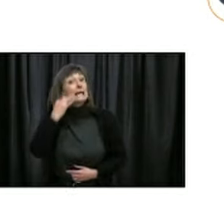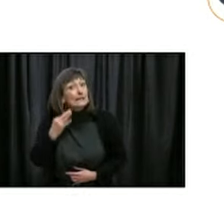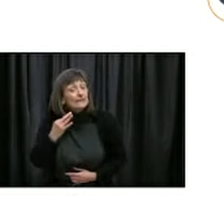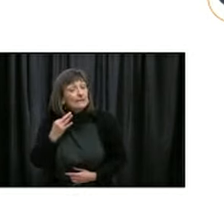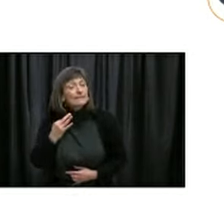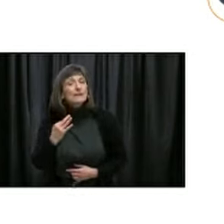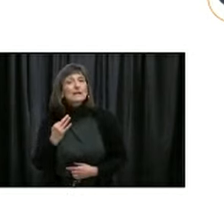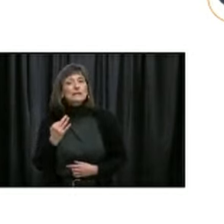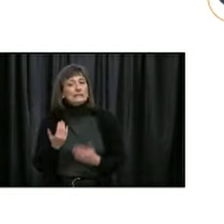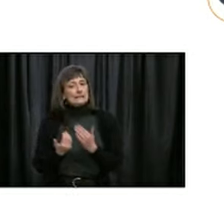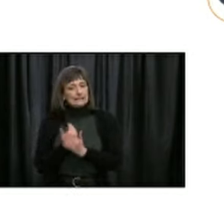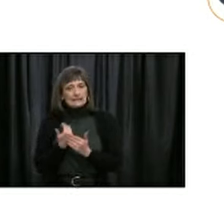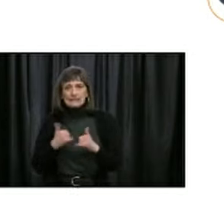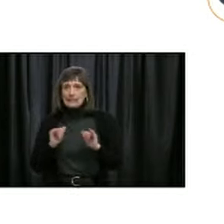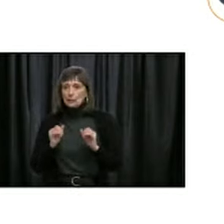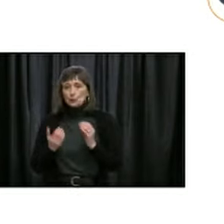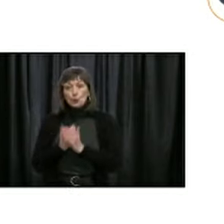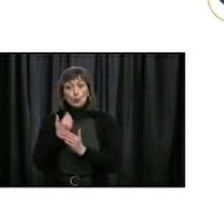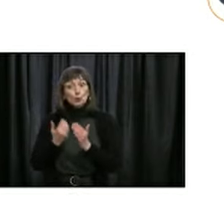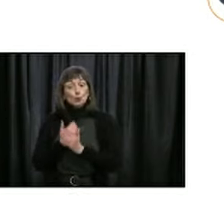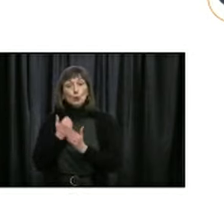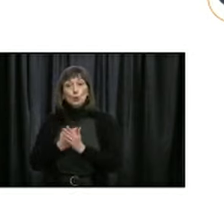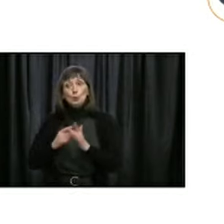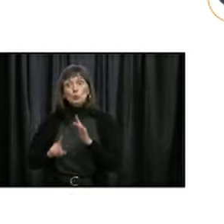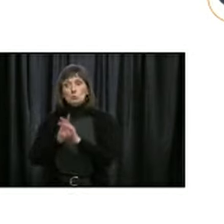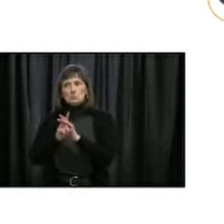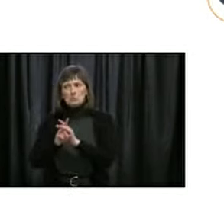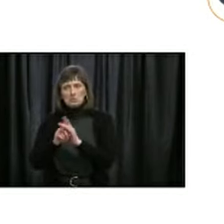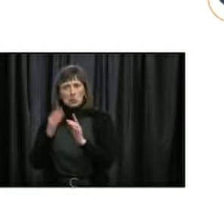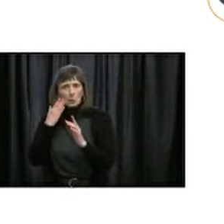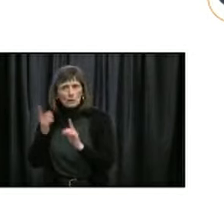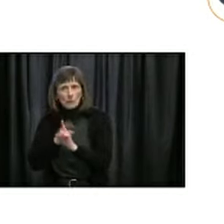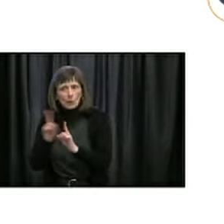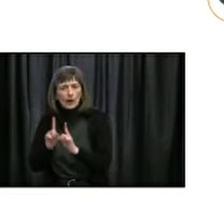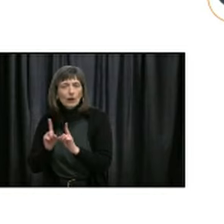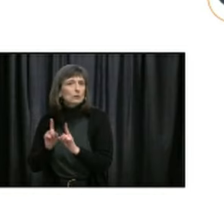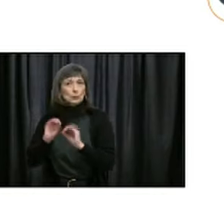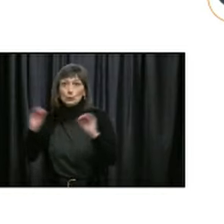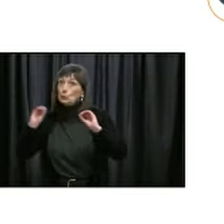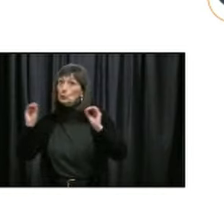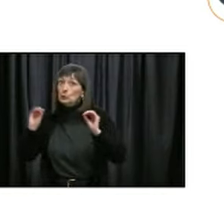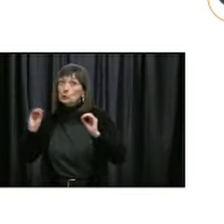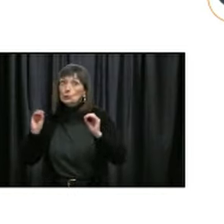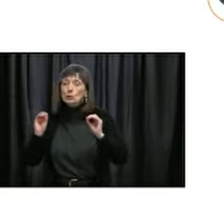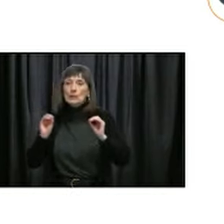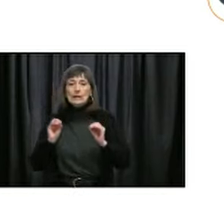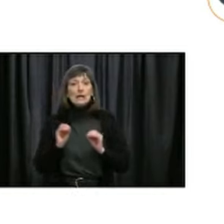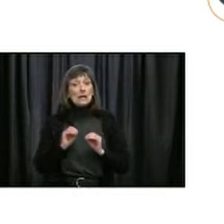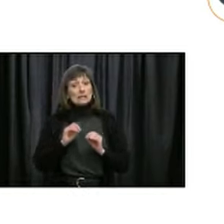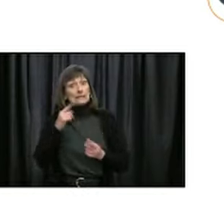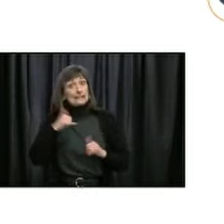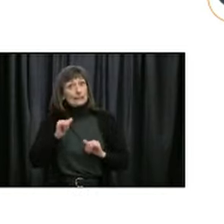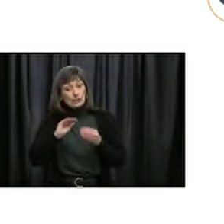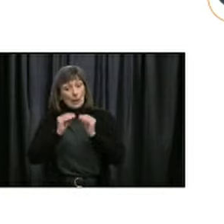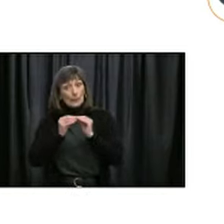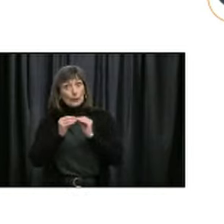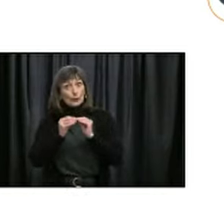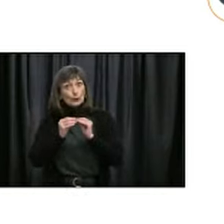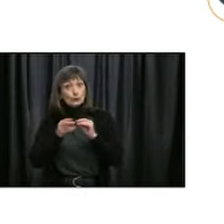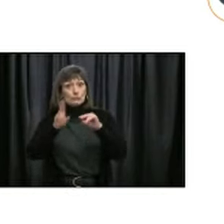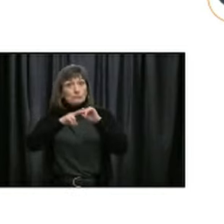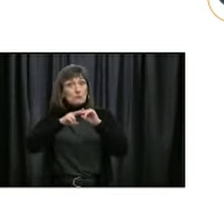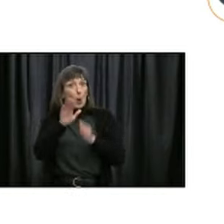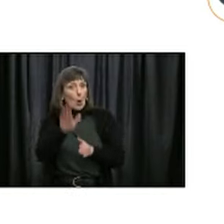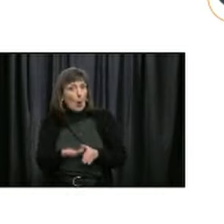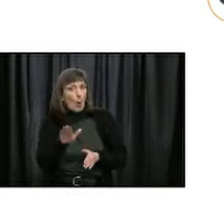cases where the source of infection is unknown, if the infection rate in our population remains low, if our intensive care bed